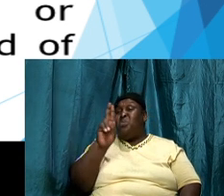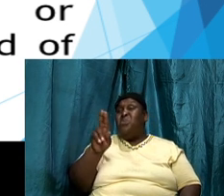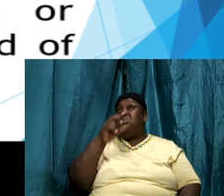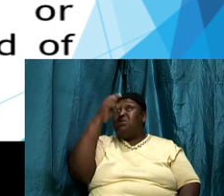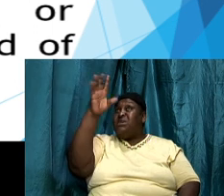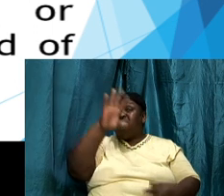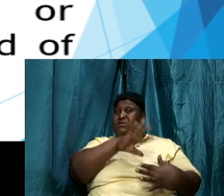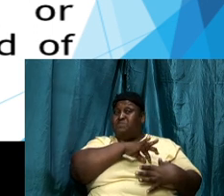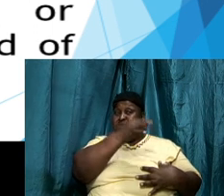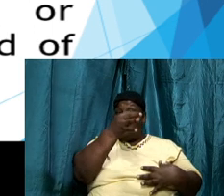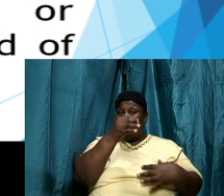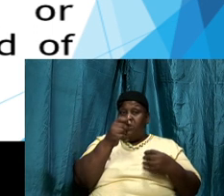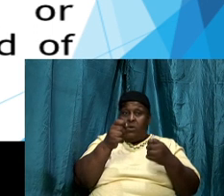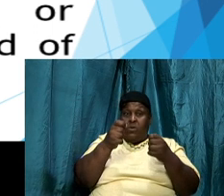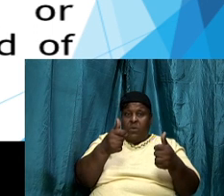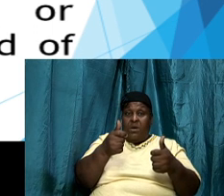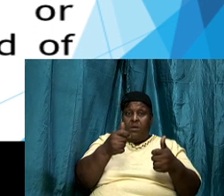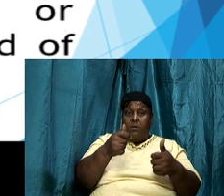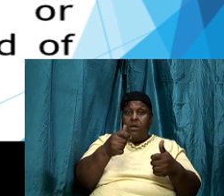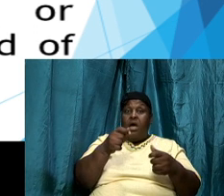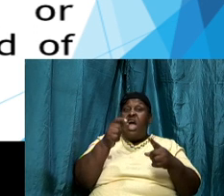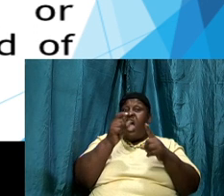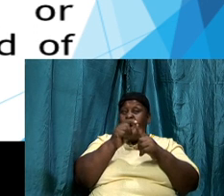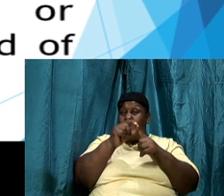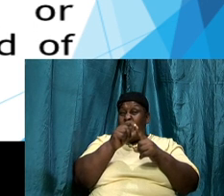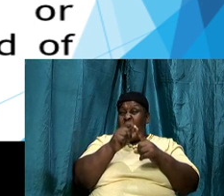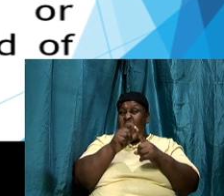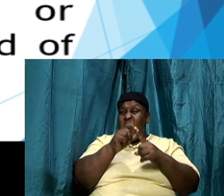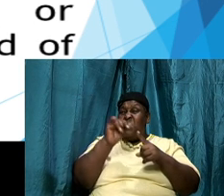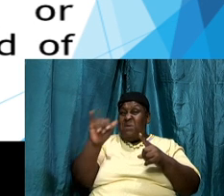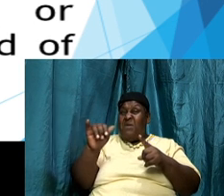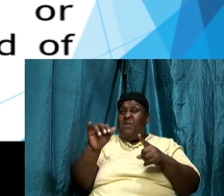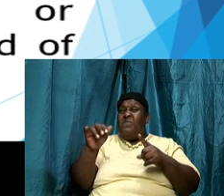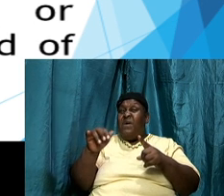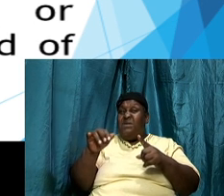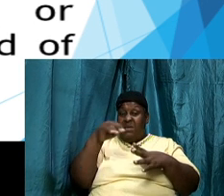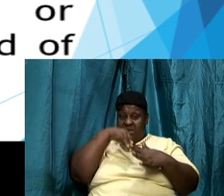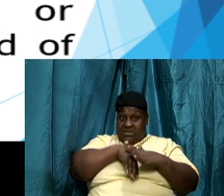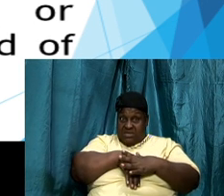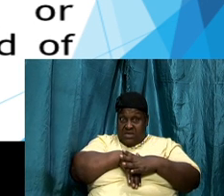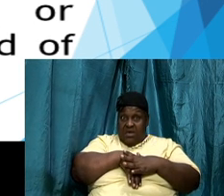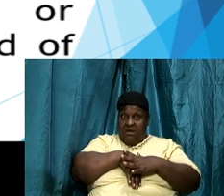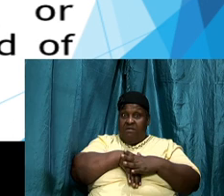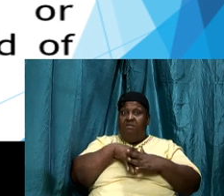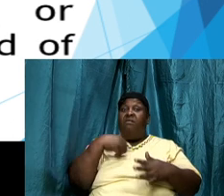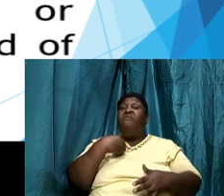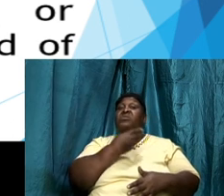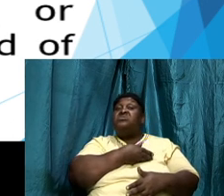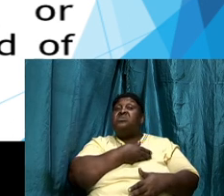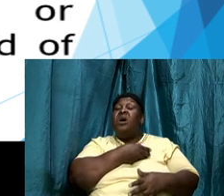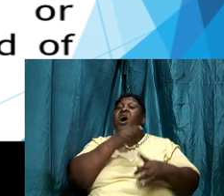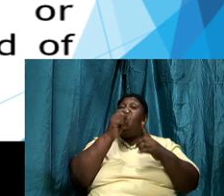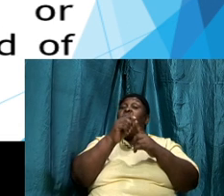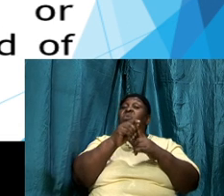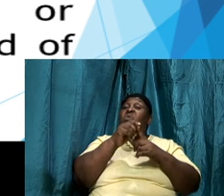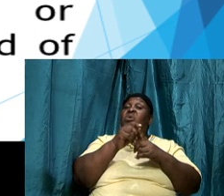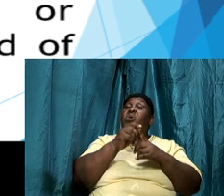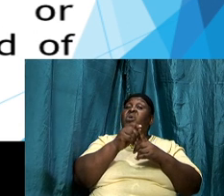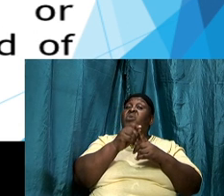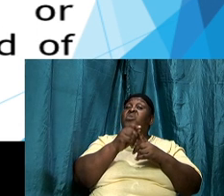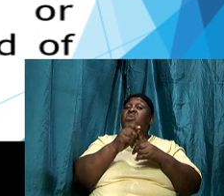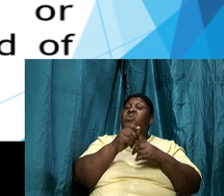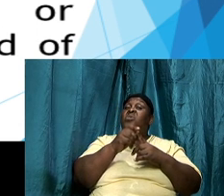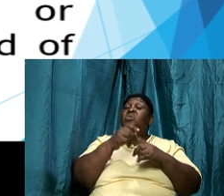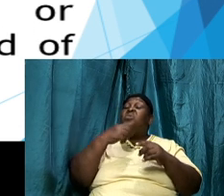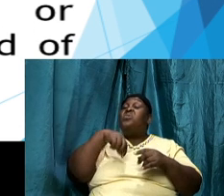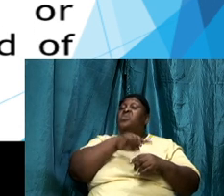to quicken a word that is already inside of us a word that we already know a word right